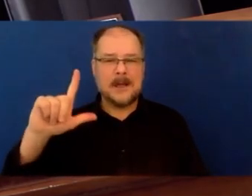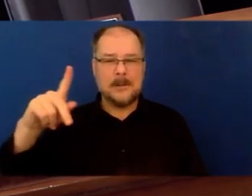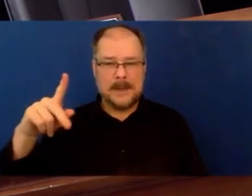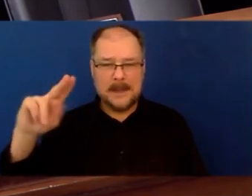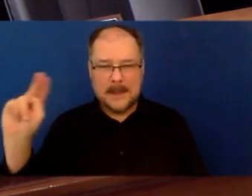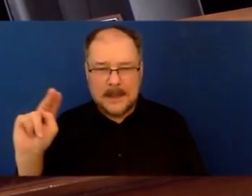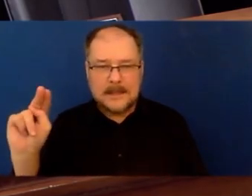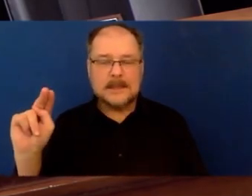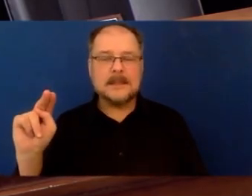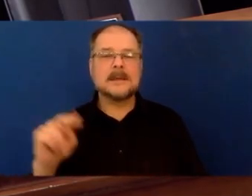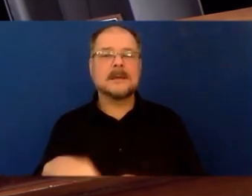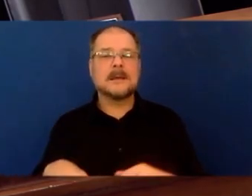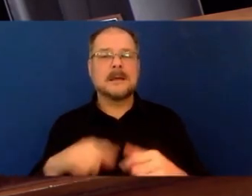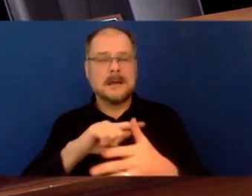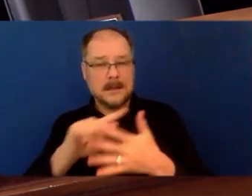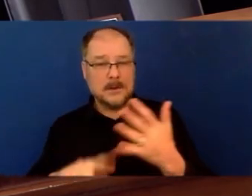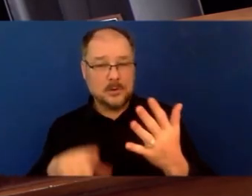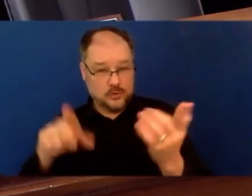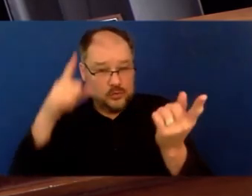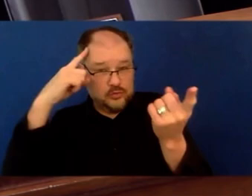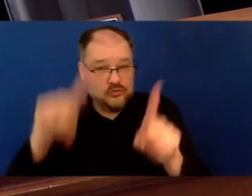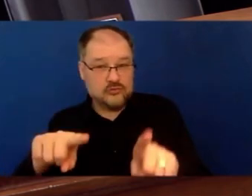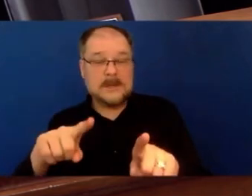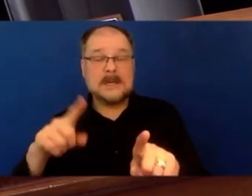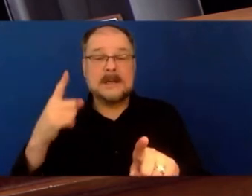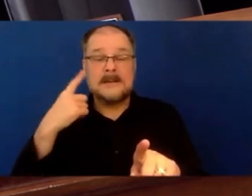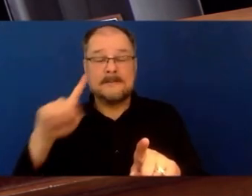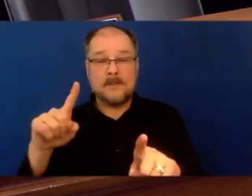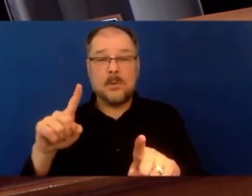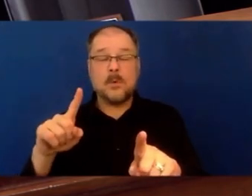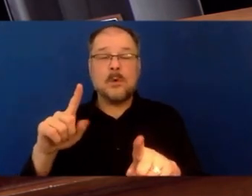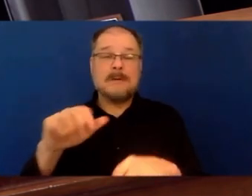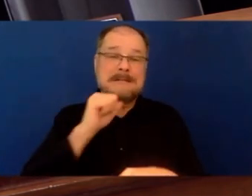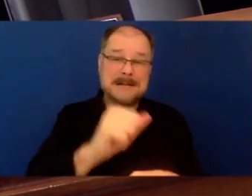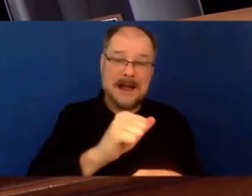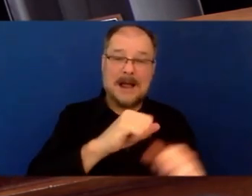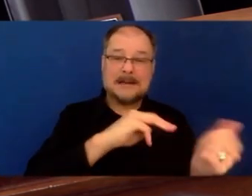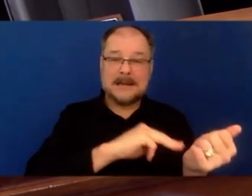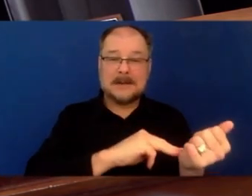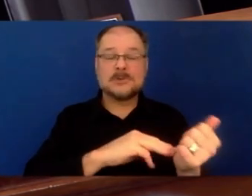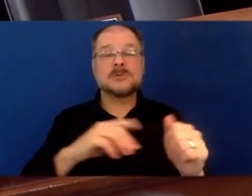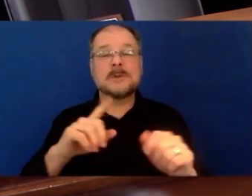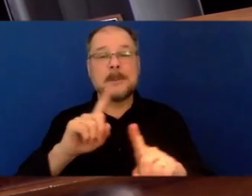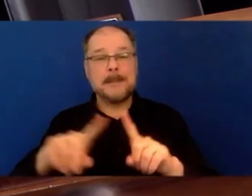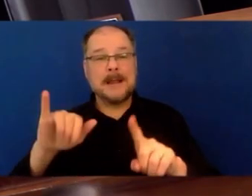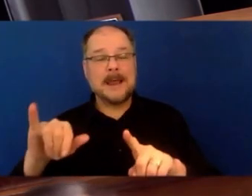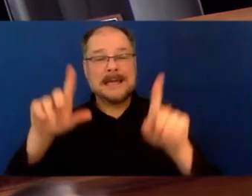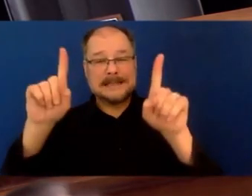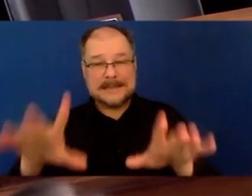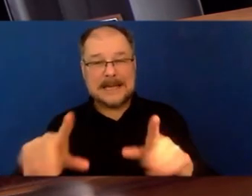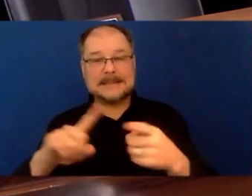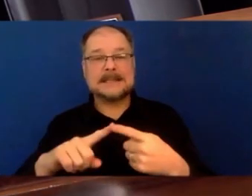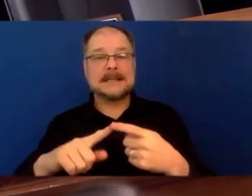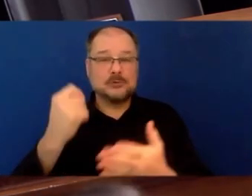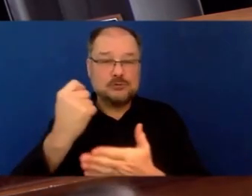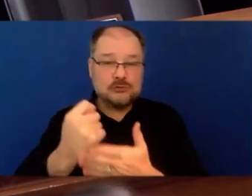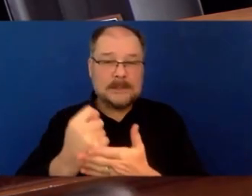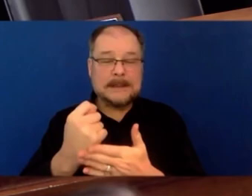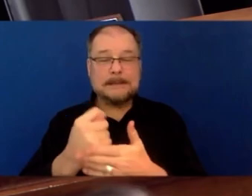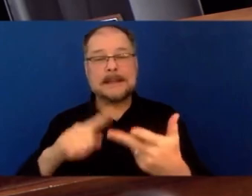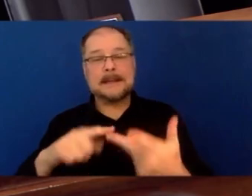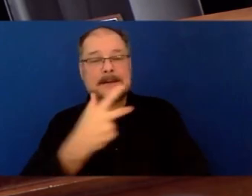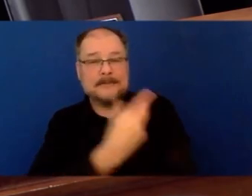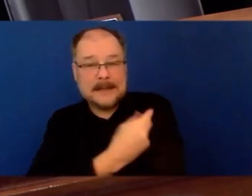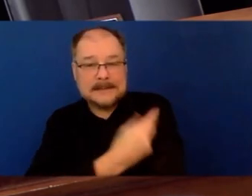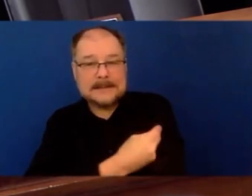Do you agree that maintaining access to services delivered by non-physicians, such as testing, treatment, vaccinations at local pharmacies, do you think that's an important